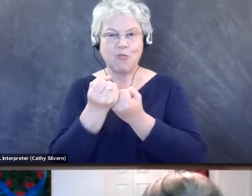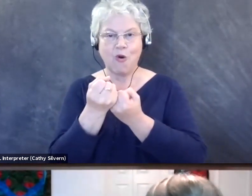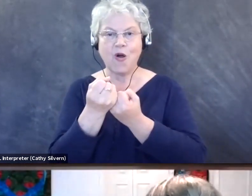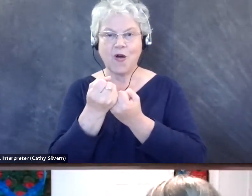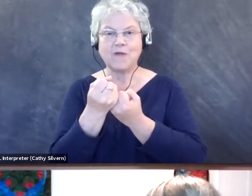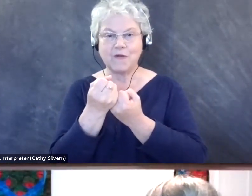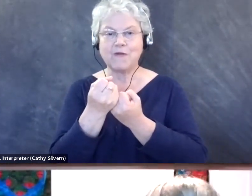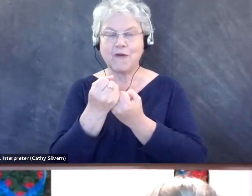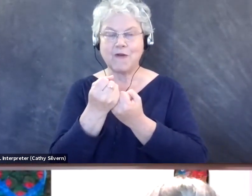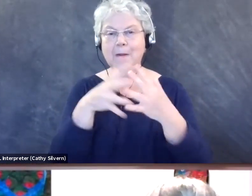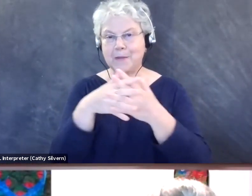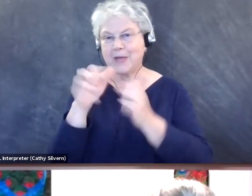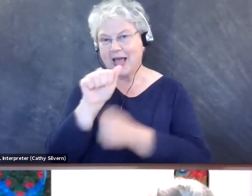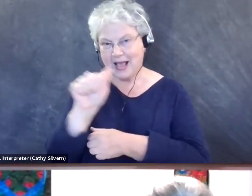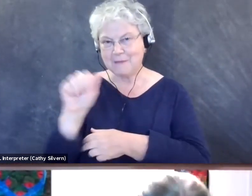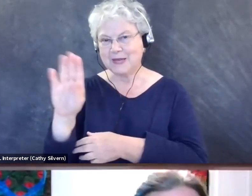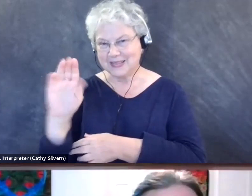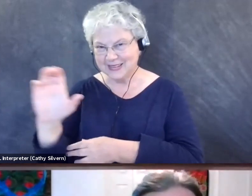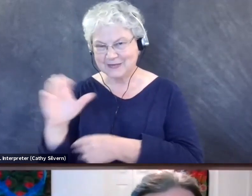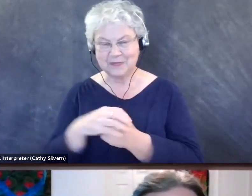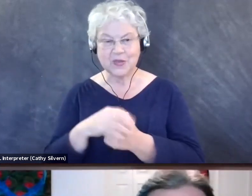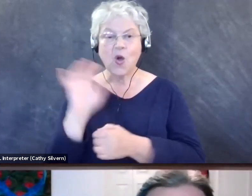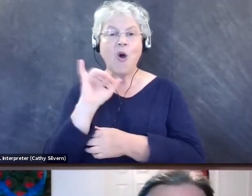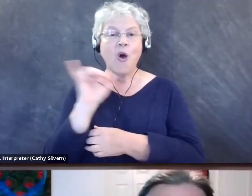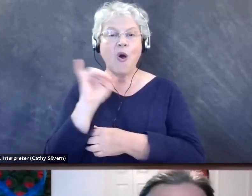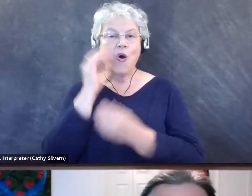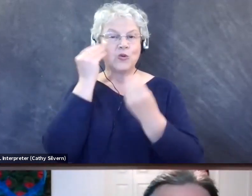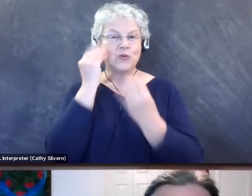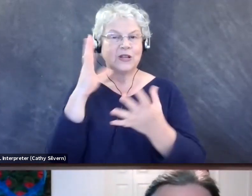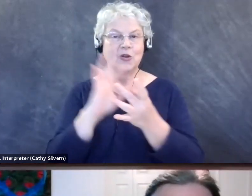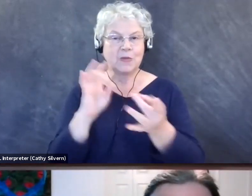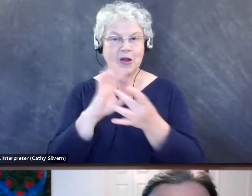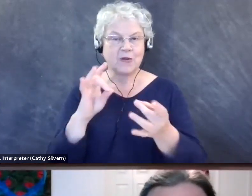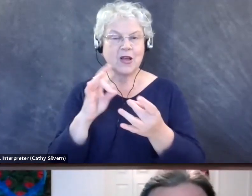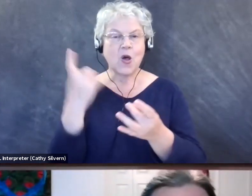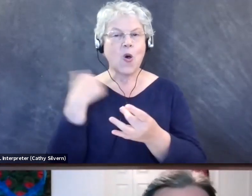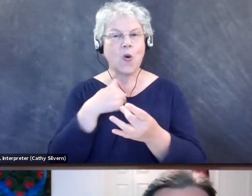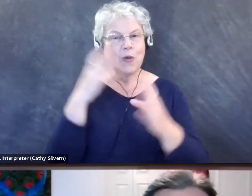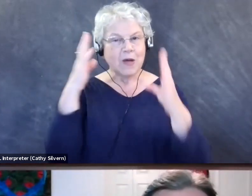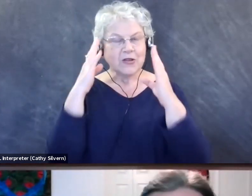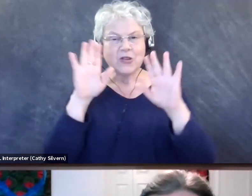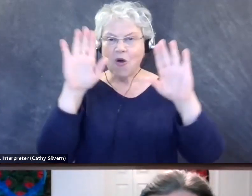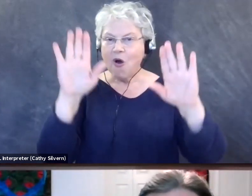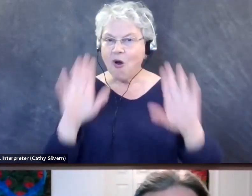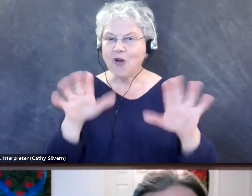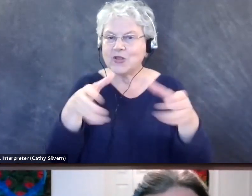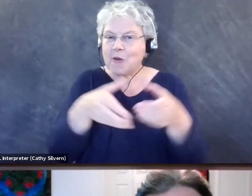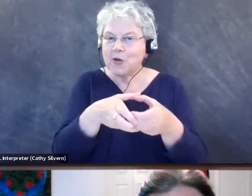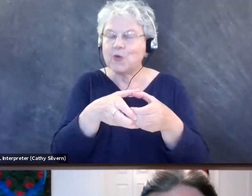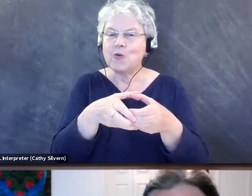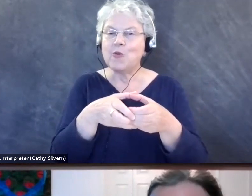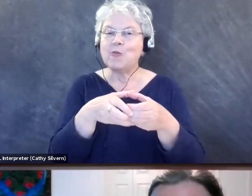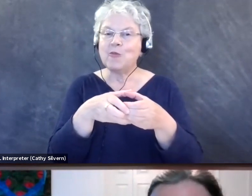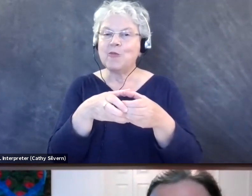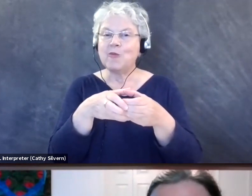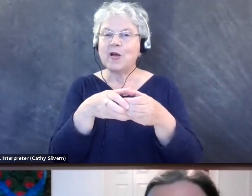American Bird Conservancy. I also want to mention that throughout this series, we're going to hear from a really awesome group of birders who all have different